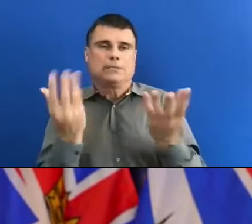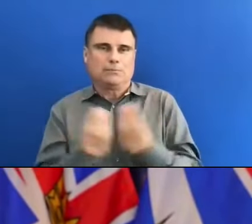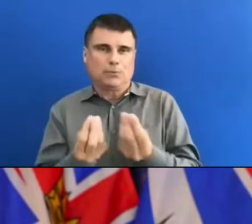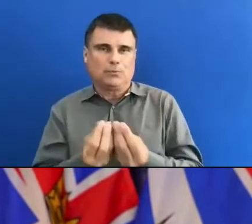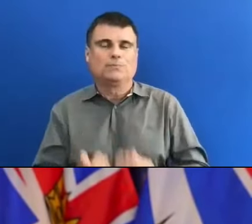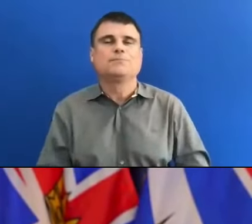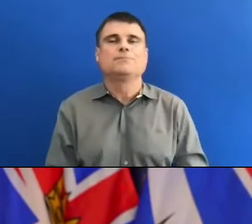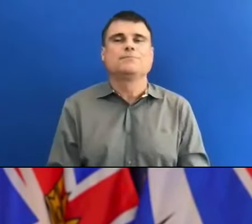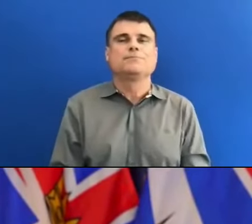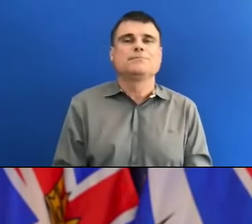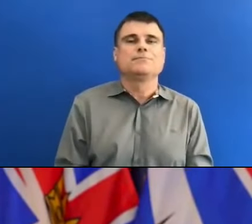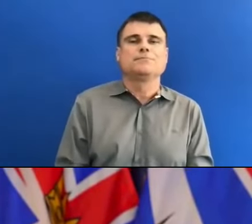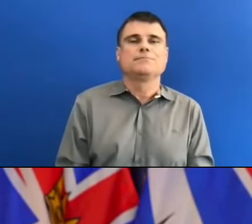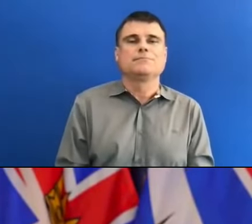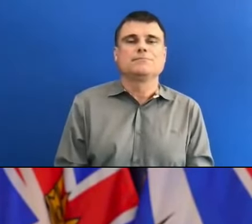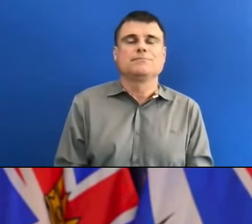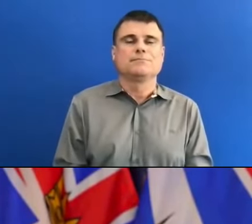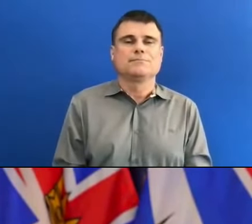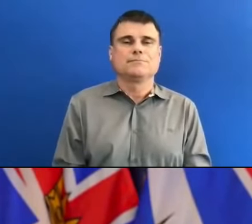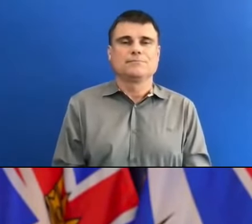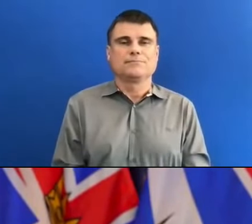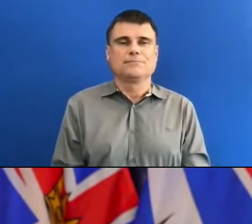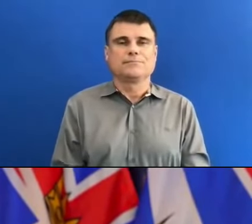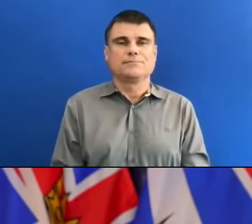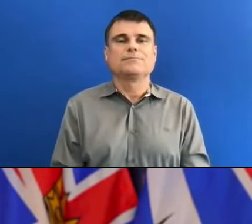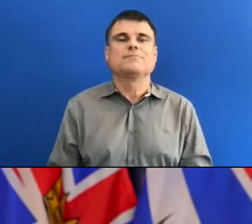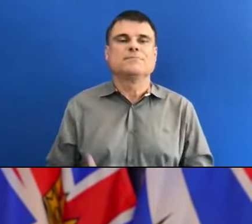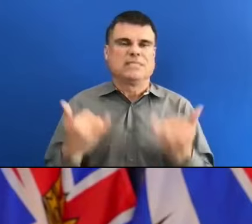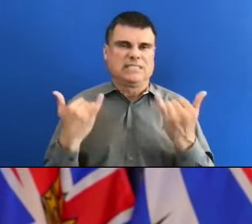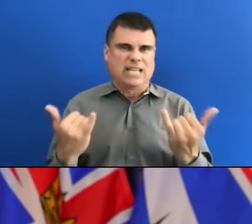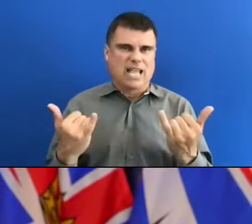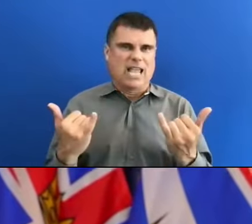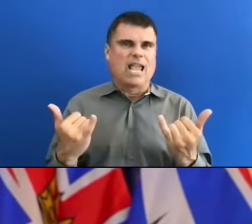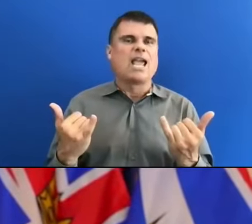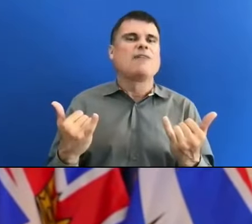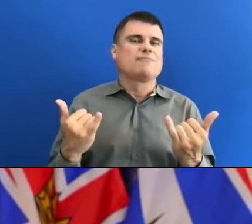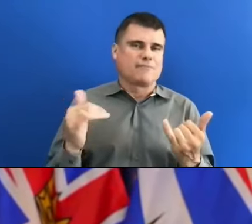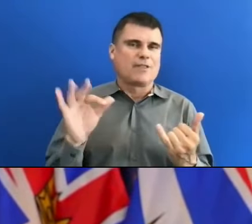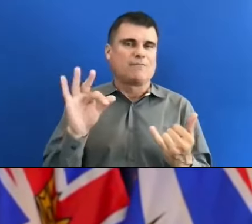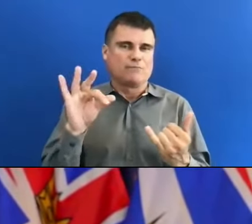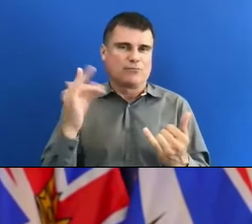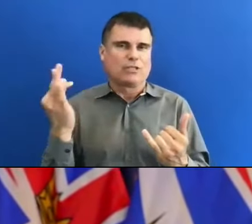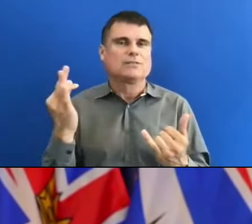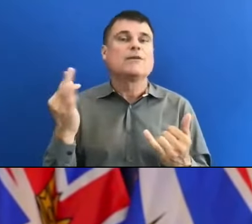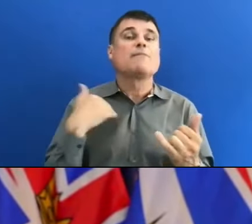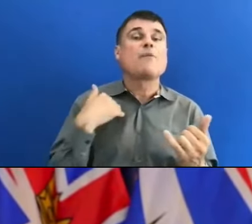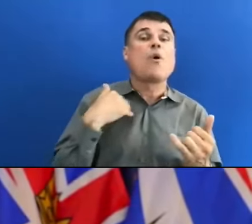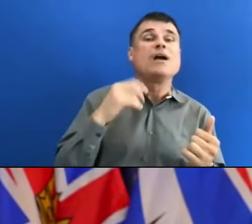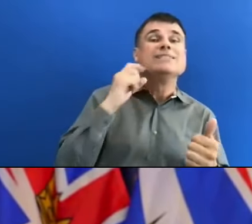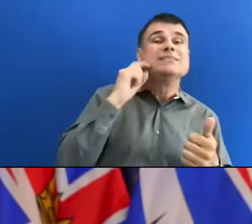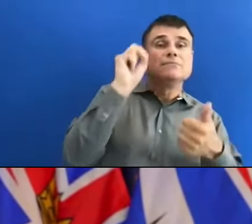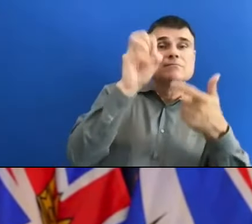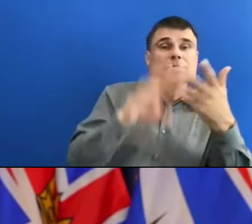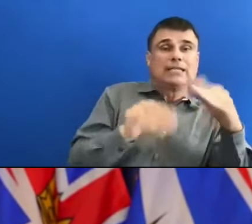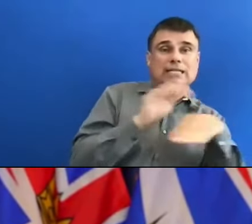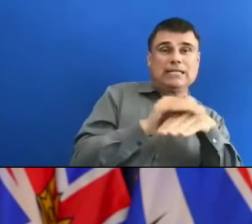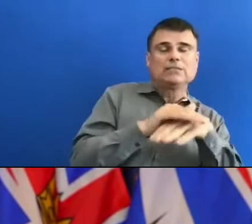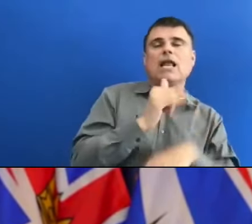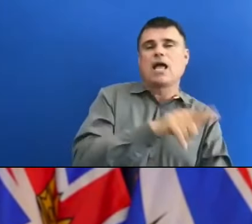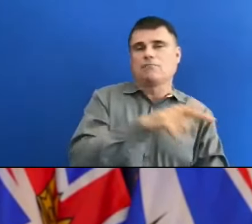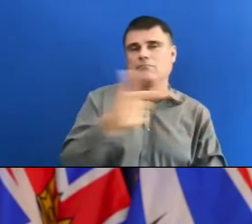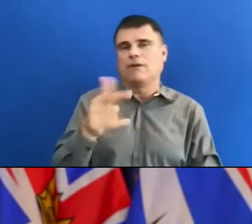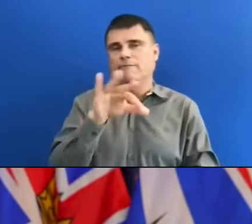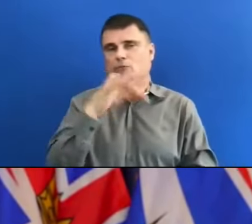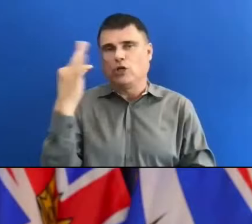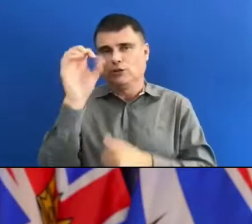But it's it's we're all on the do able to energy to do a long We want do do